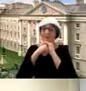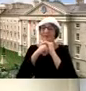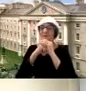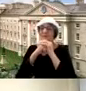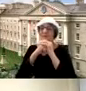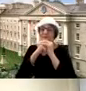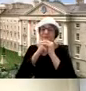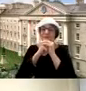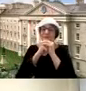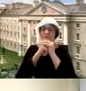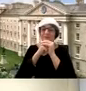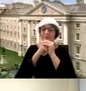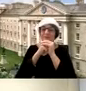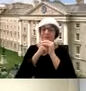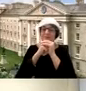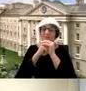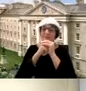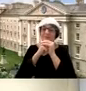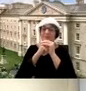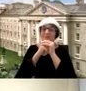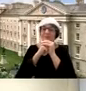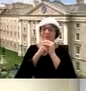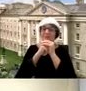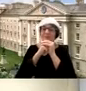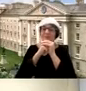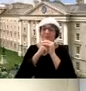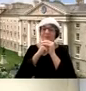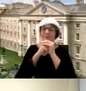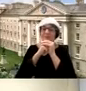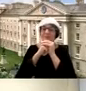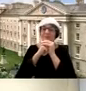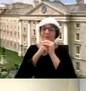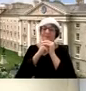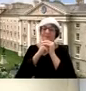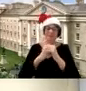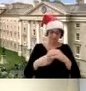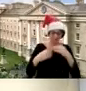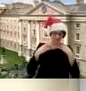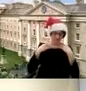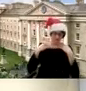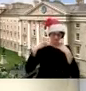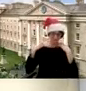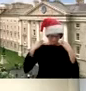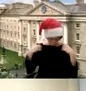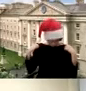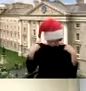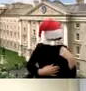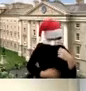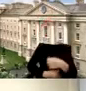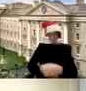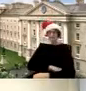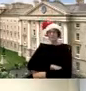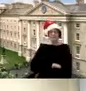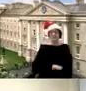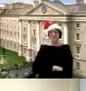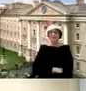we always need christmas is my first point i would like it twice a year but i've never made any progress with that argument our mental health